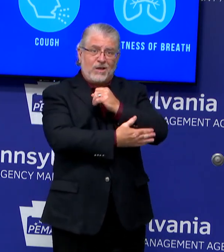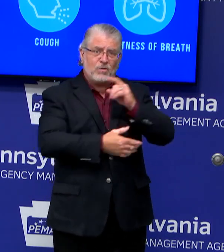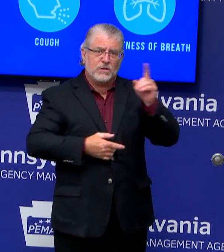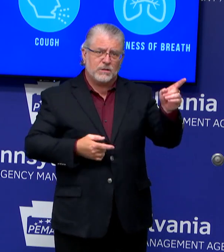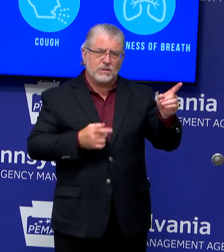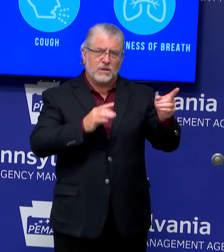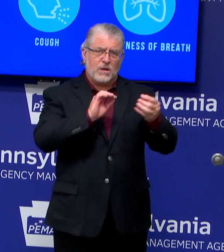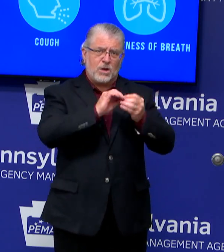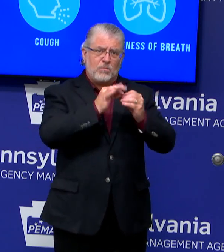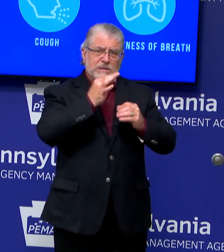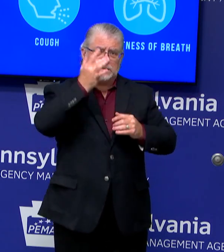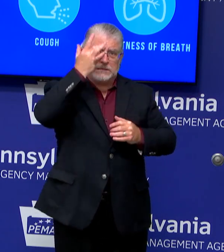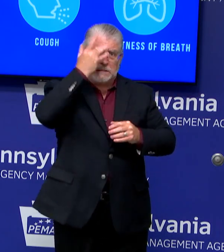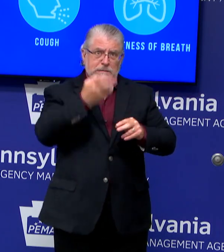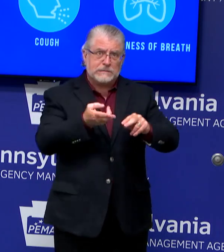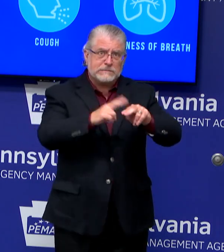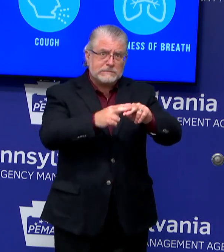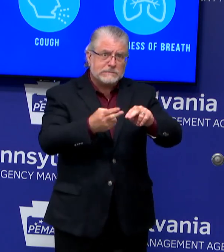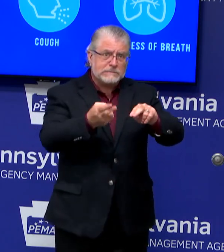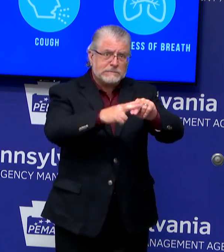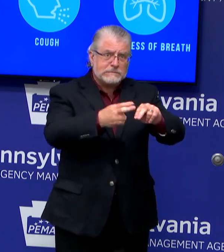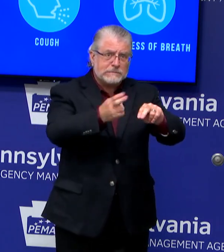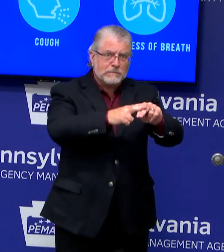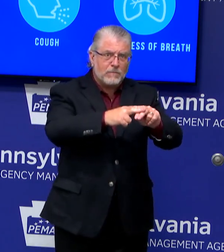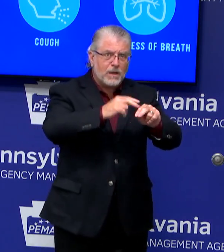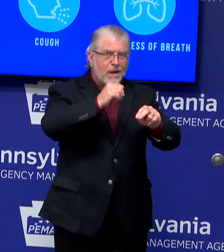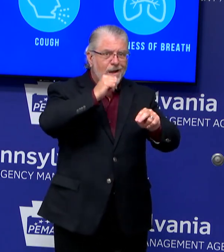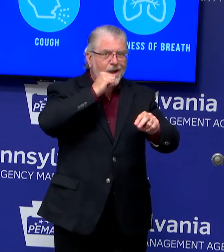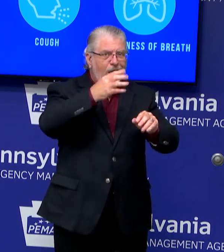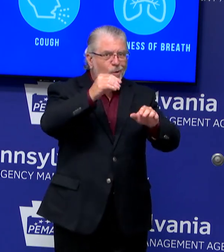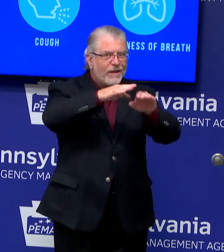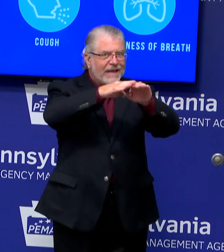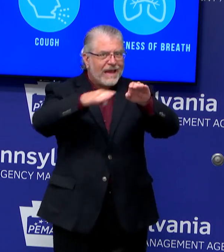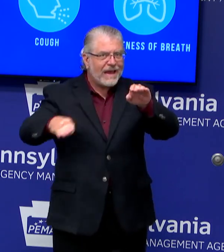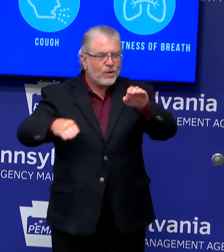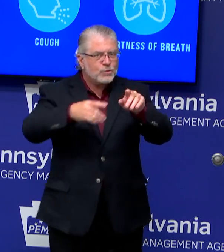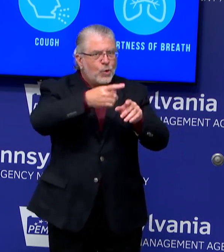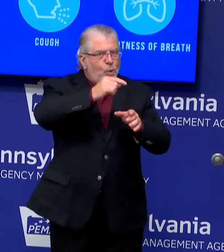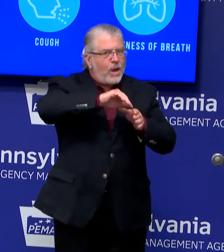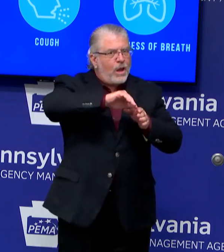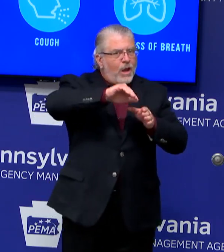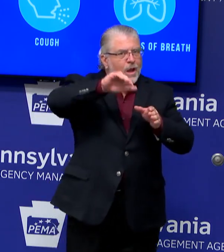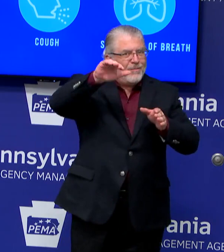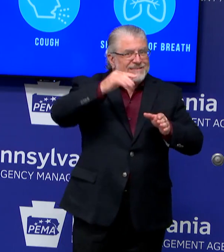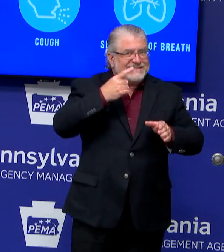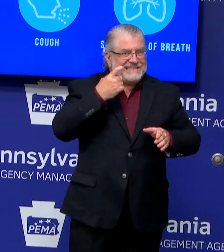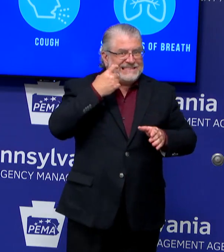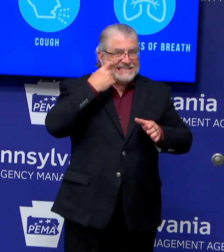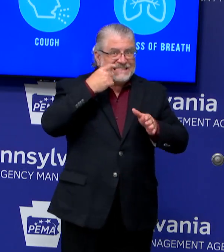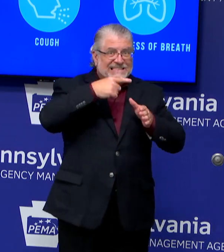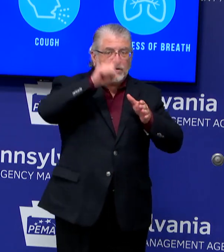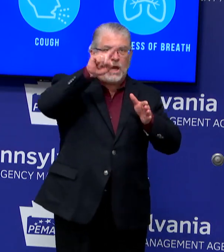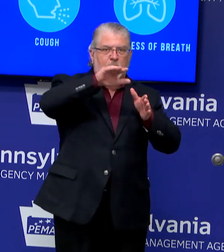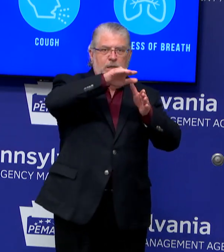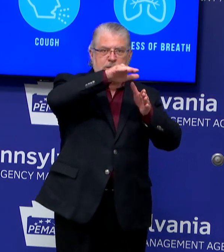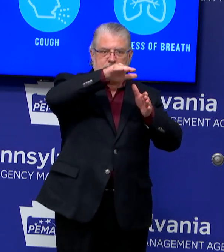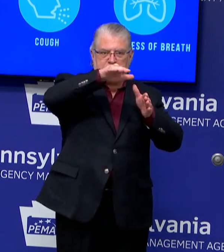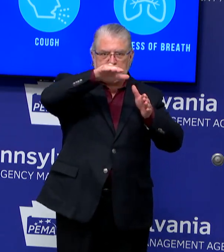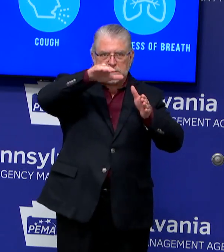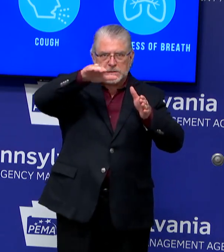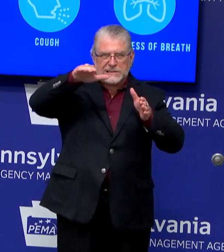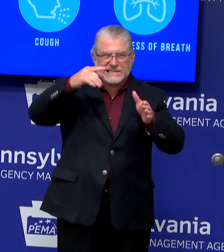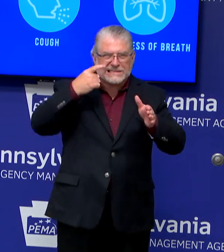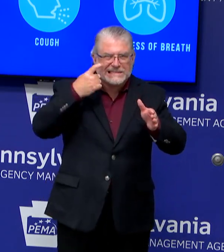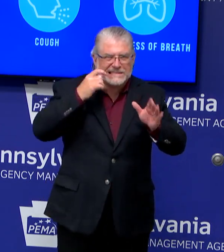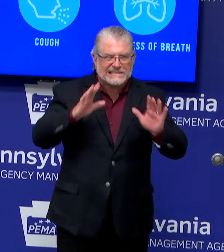of their numbers of cases, that it hadn't gone down, and it had been increasing. There has been some recent plateaus, but again, we will be looking at the